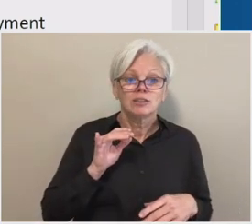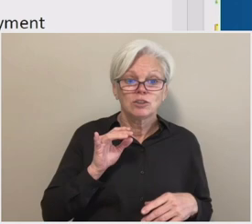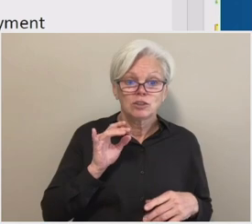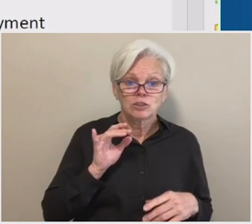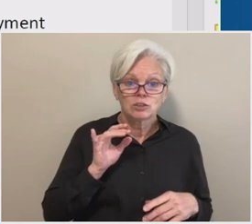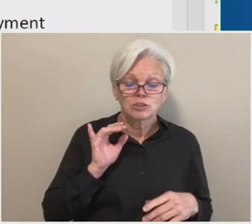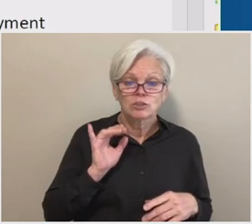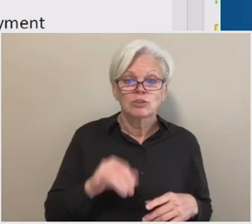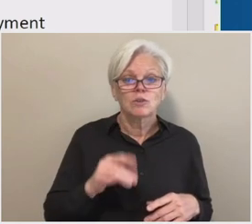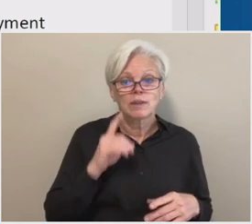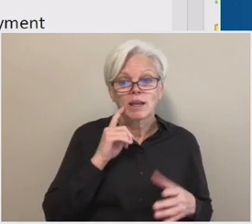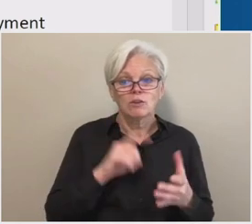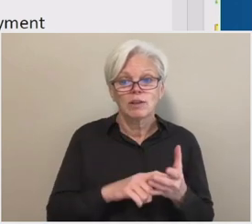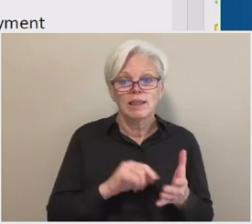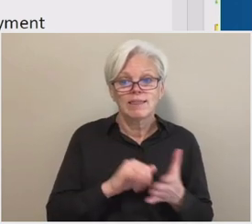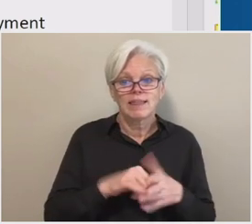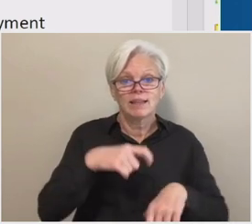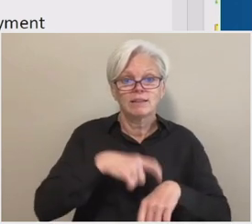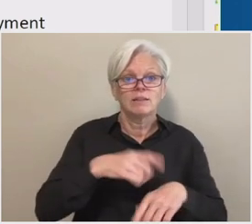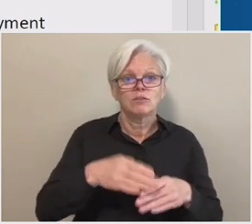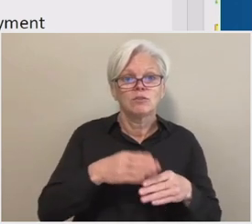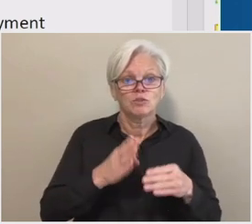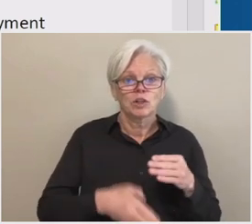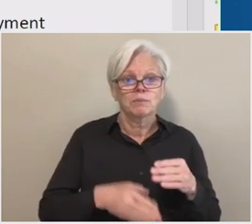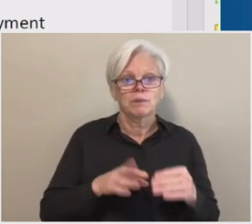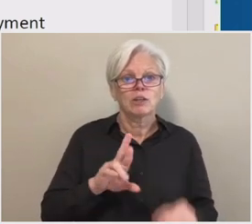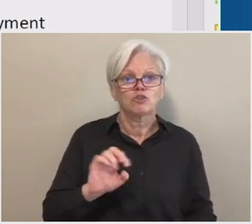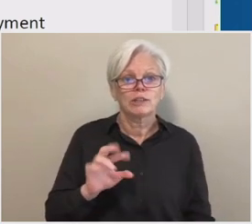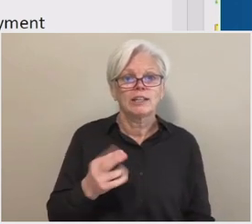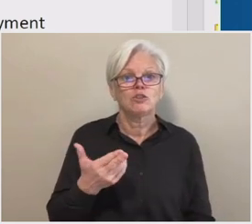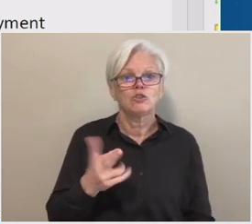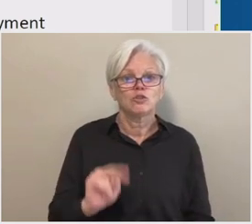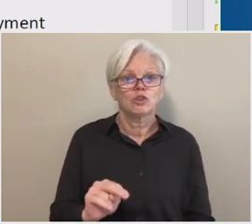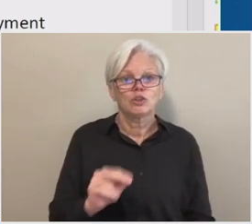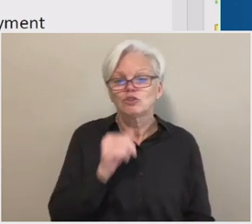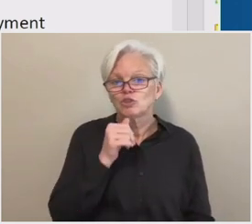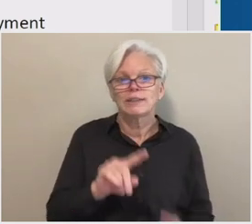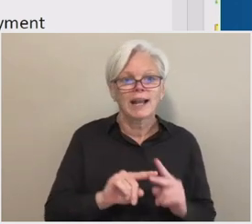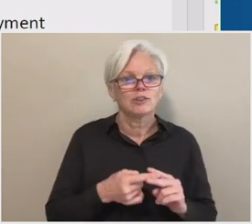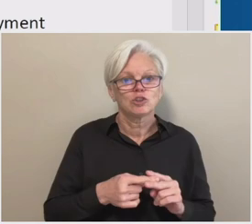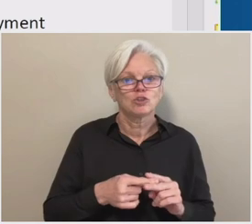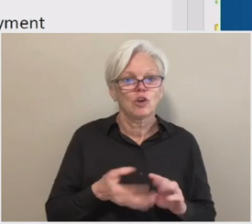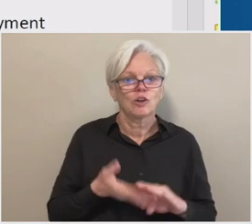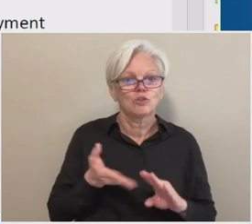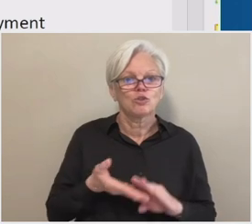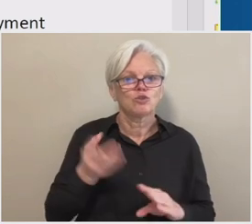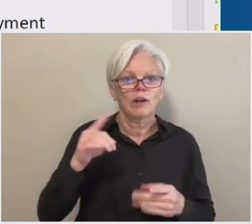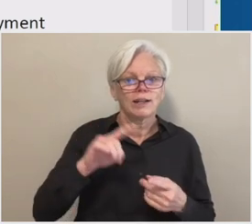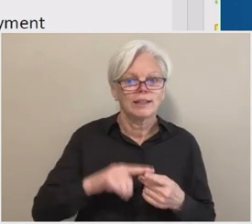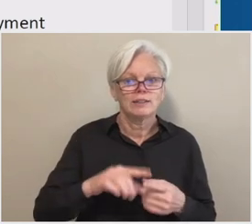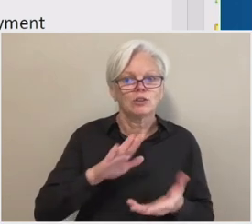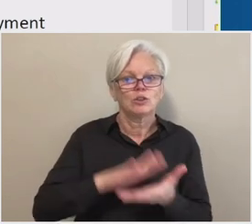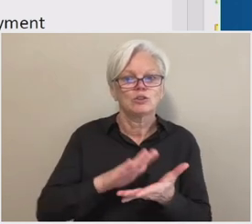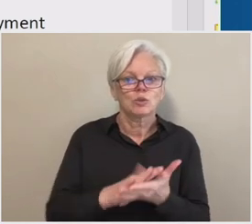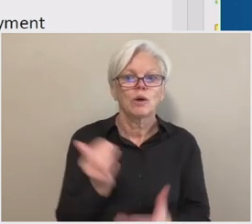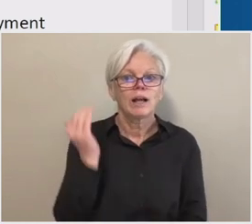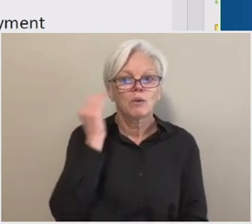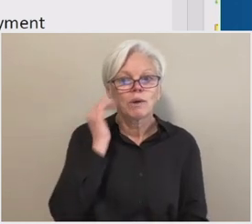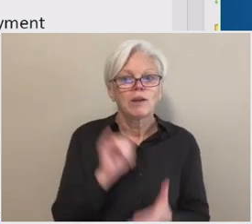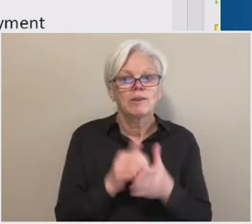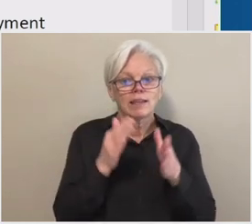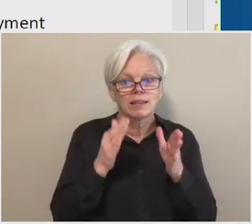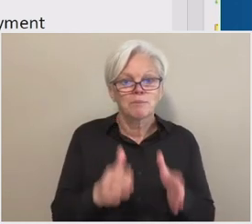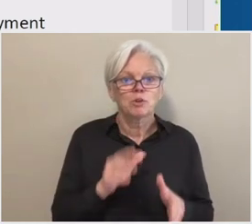clock for completing returns, shouldn't really start ticking until the school is aware that an individual has